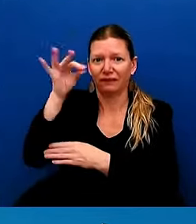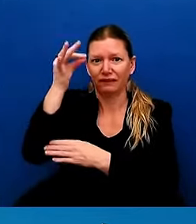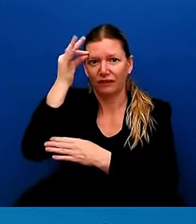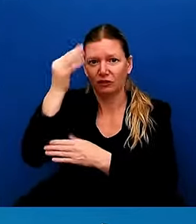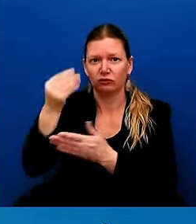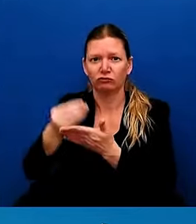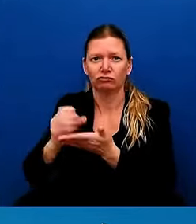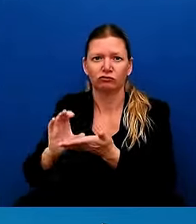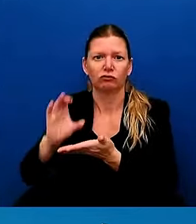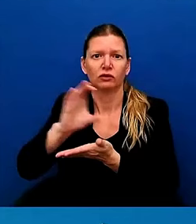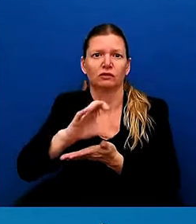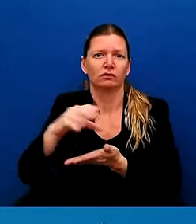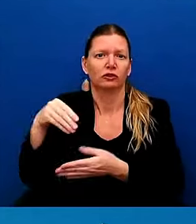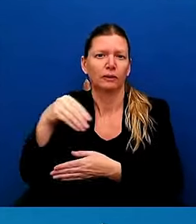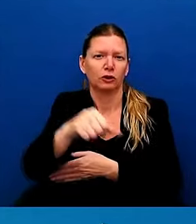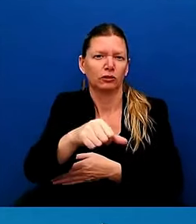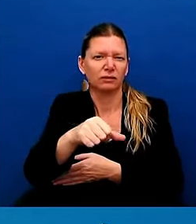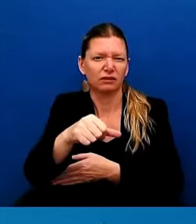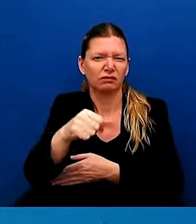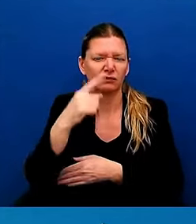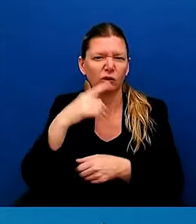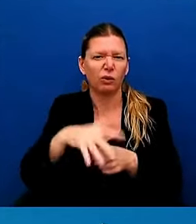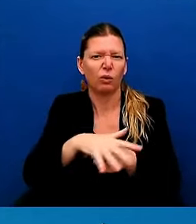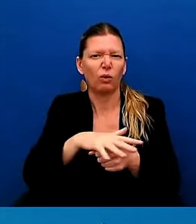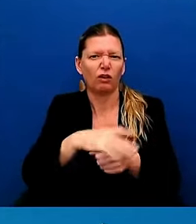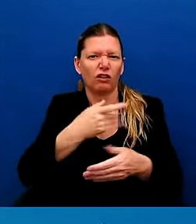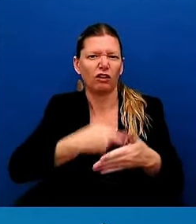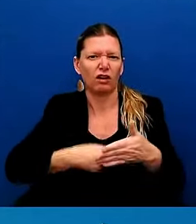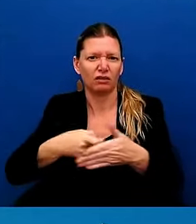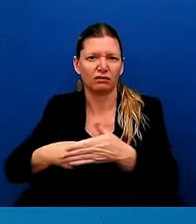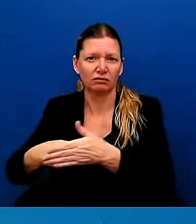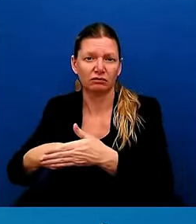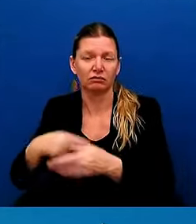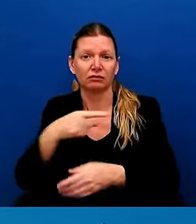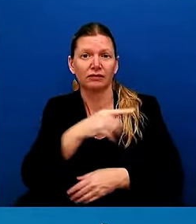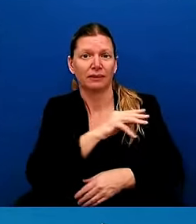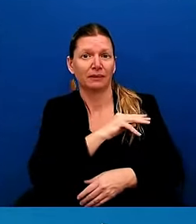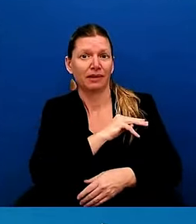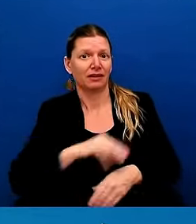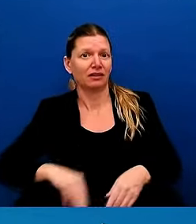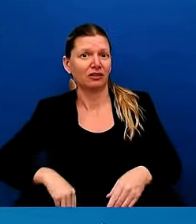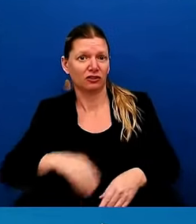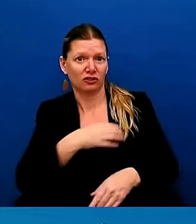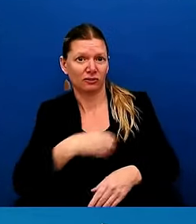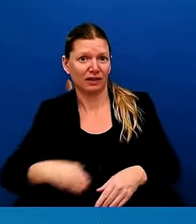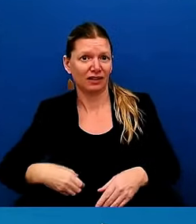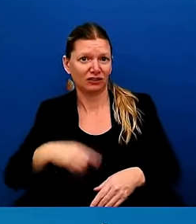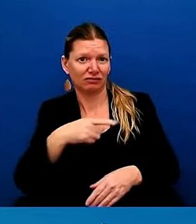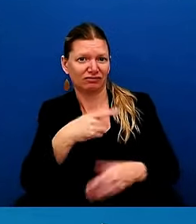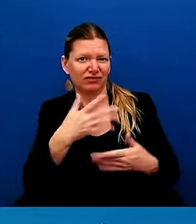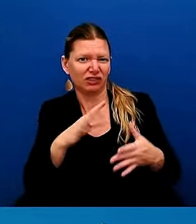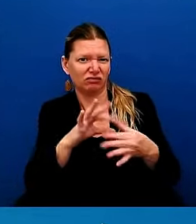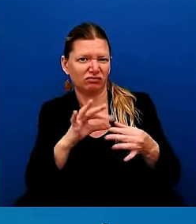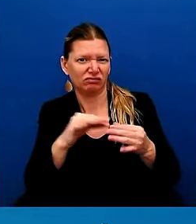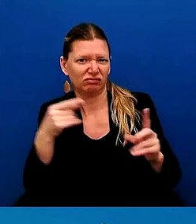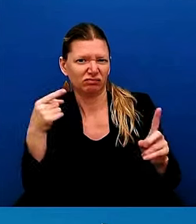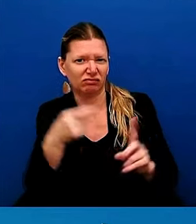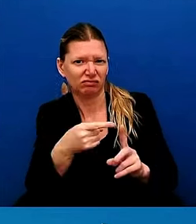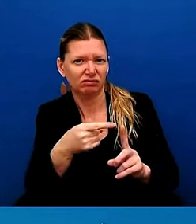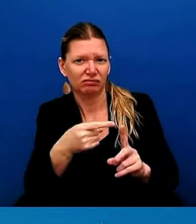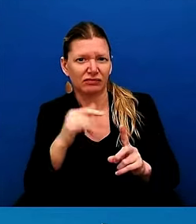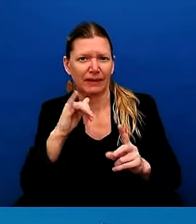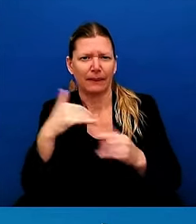Mayor, as you have pointed out, the burden to local governments, including the state government, is pretty immense.